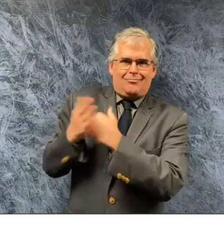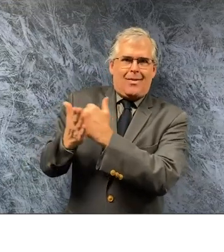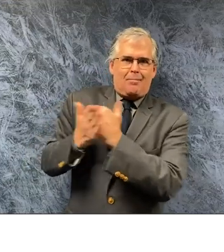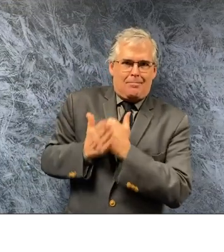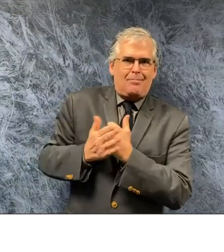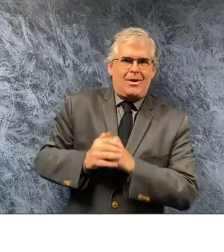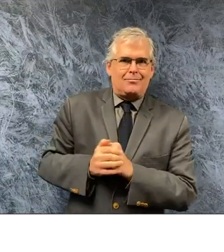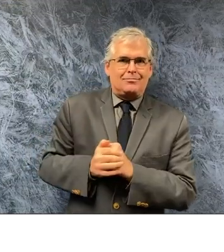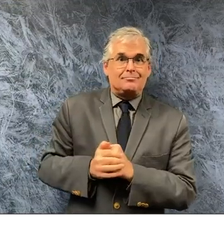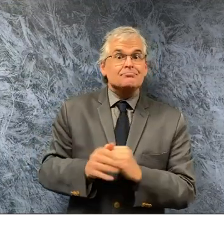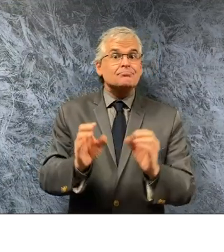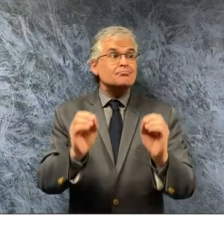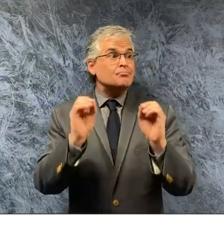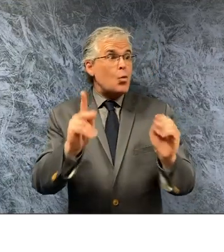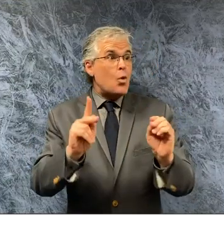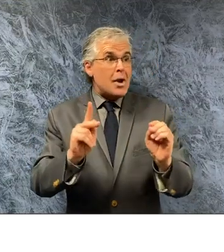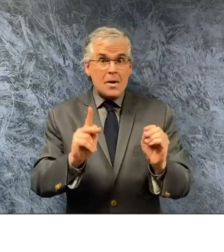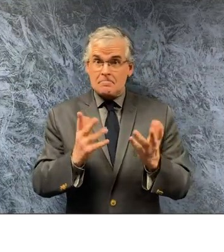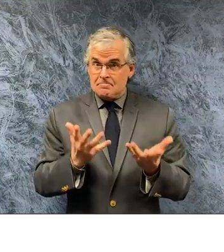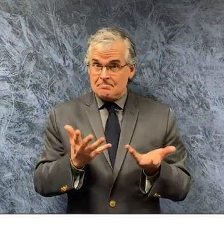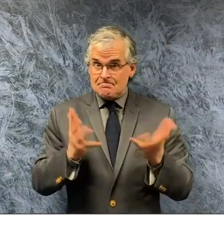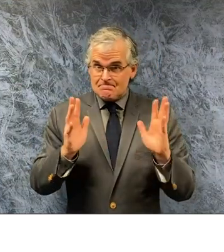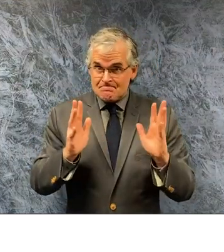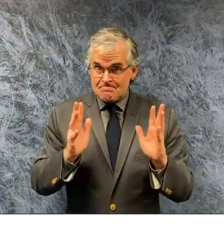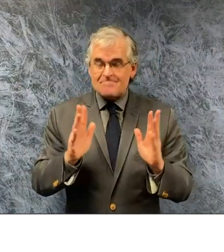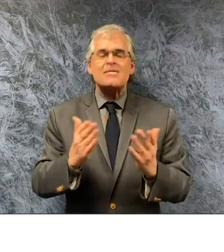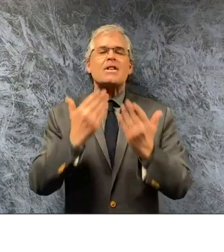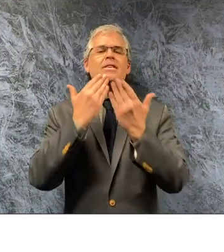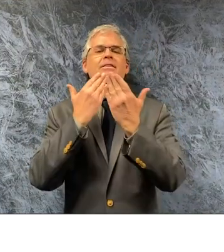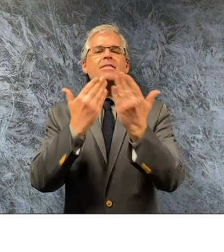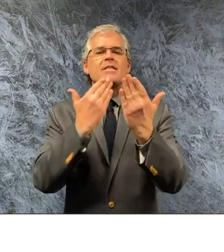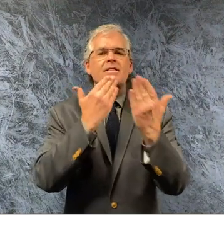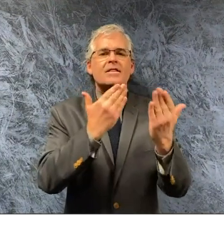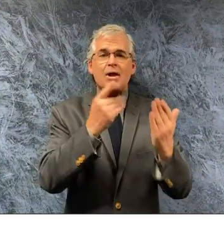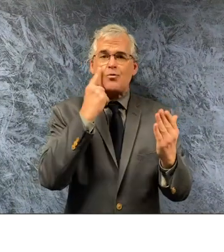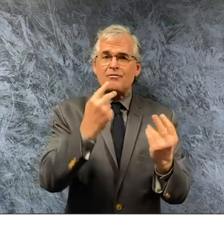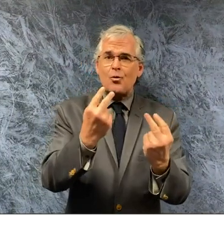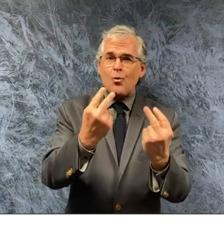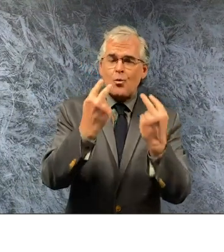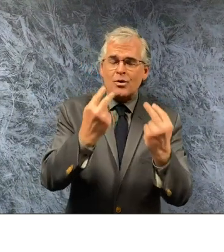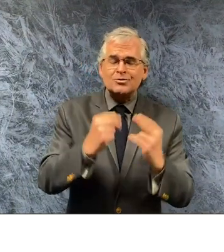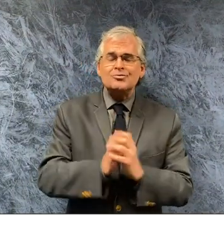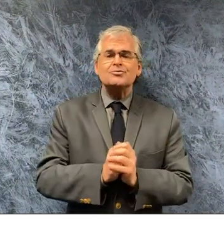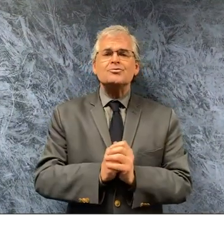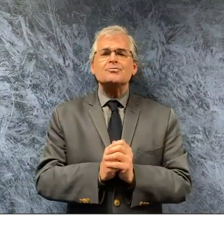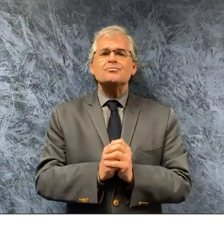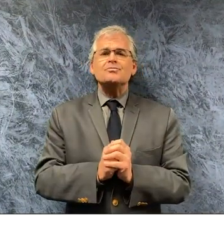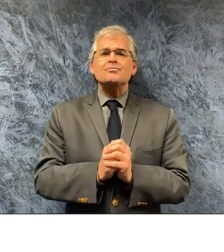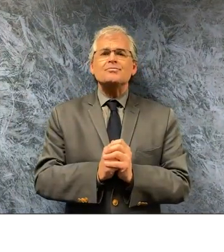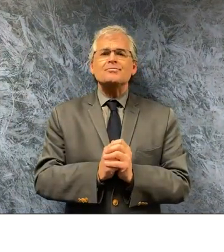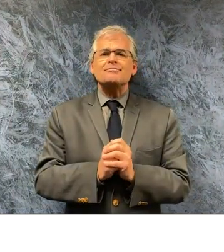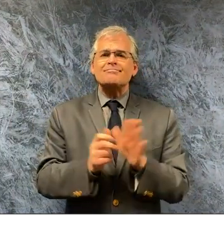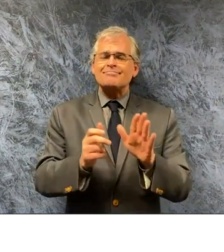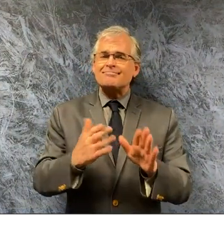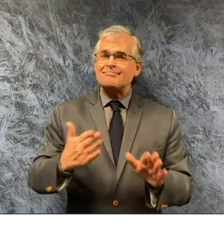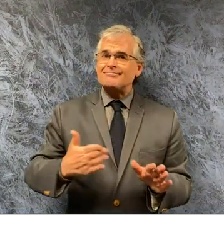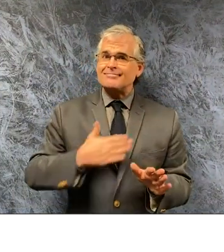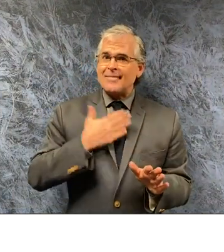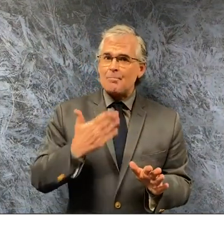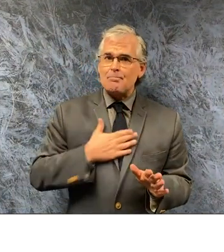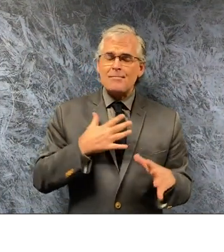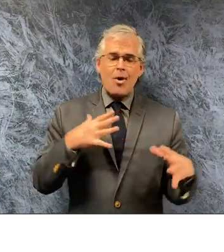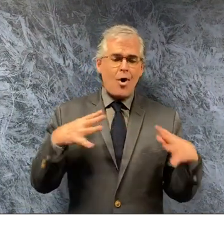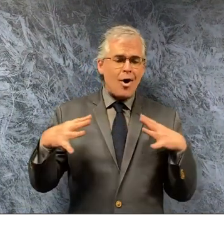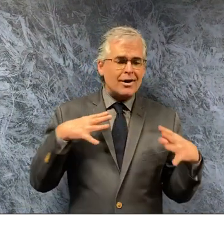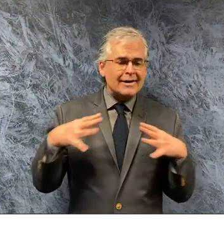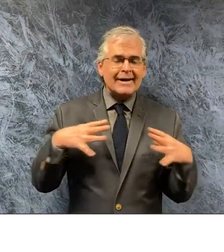okay we good thank you everybody thank you everyone for watching i want to uh wish everyone a happy holiday